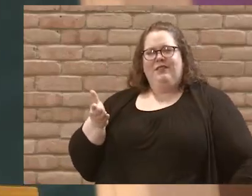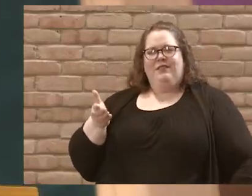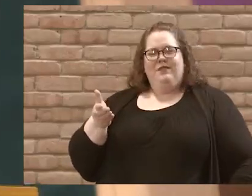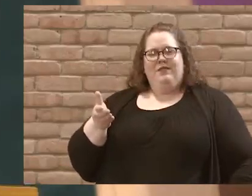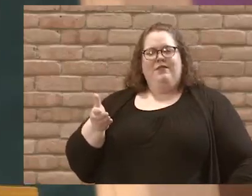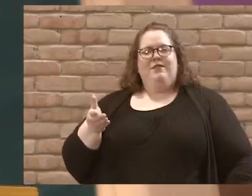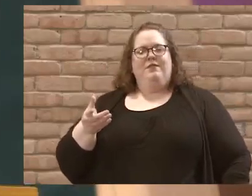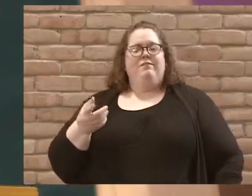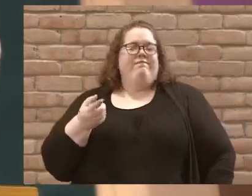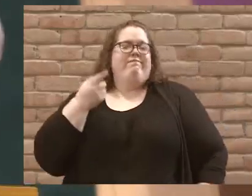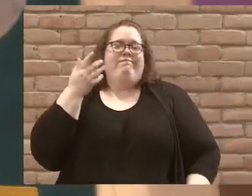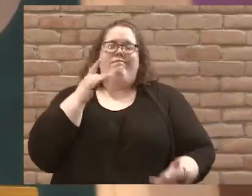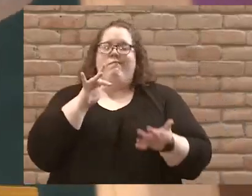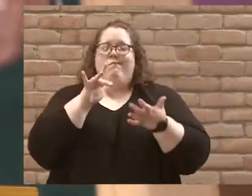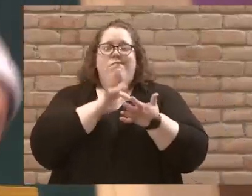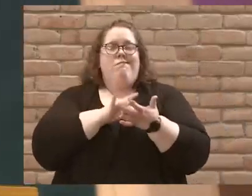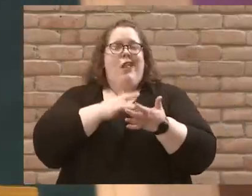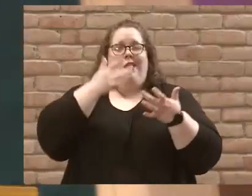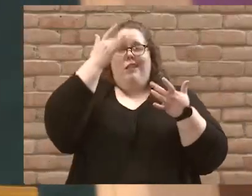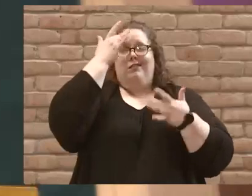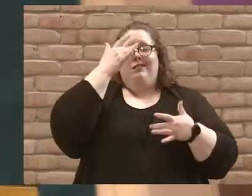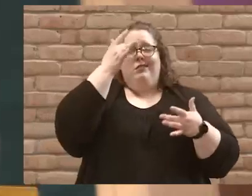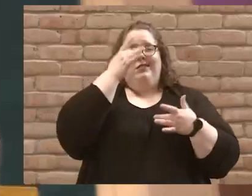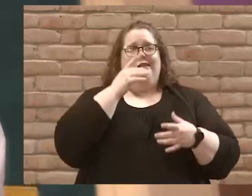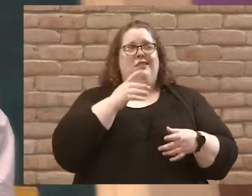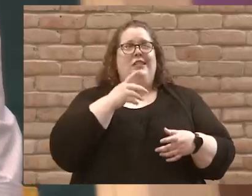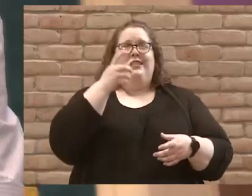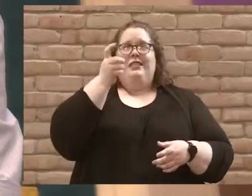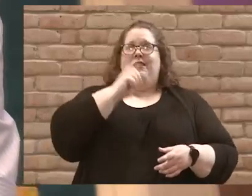We get the medical diagnosis back. Jesus, don't you care?